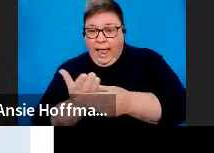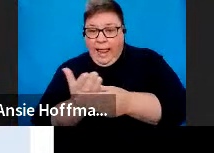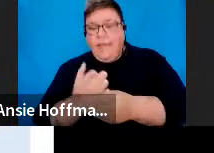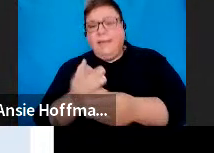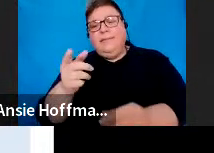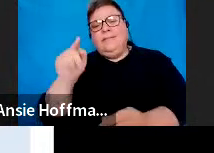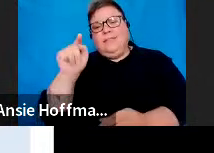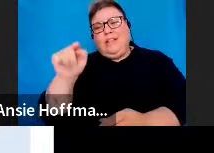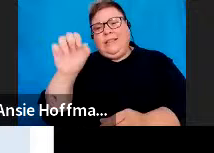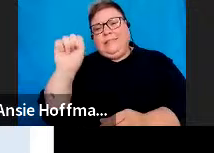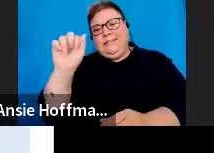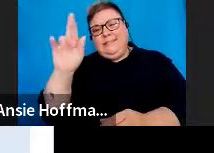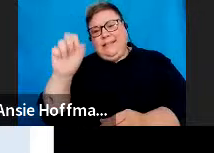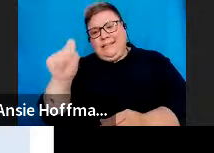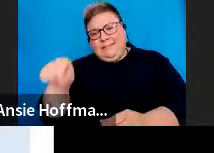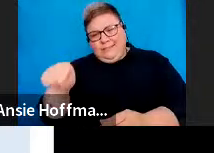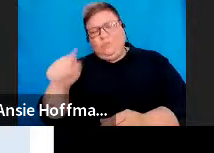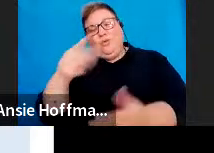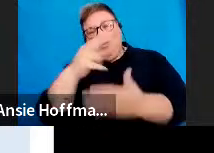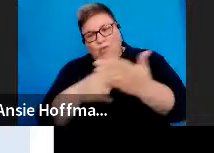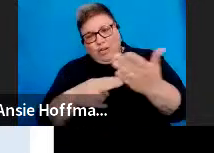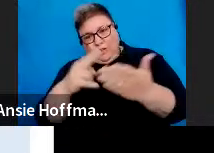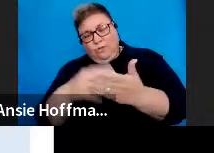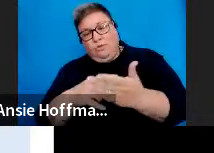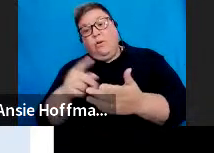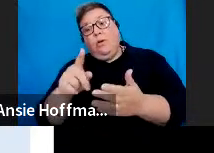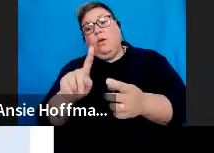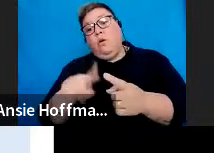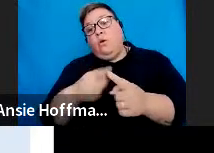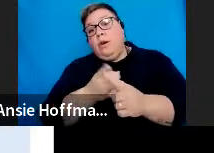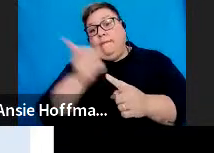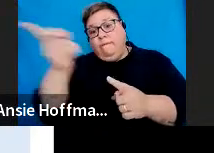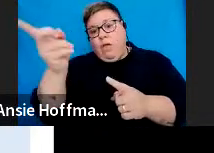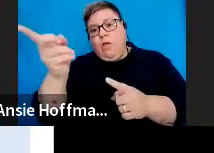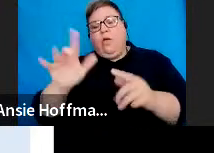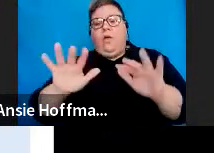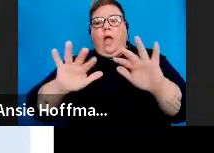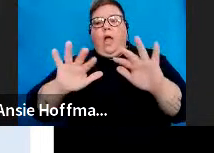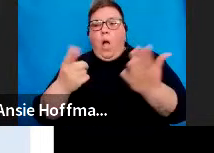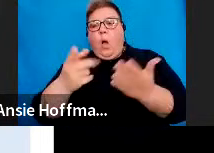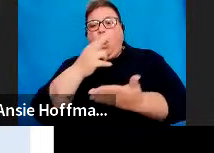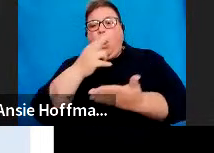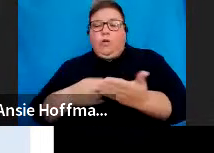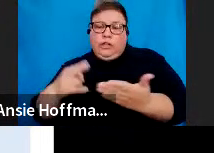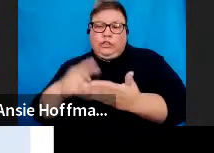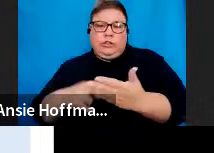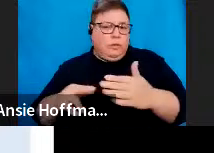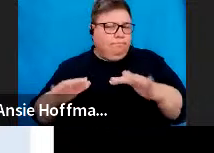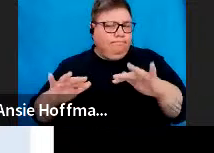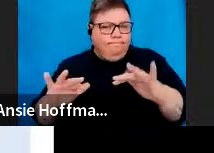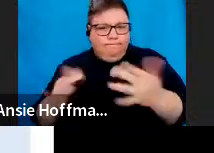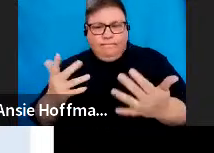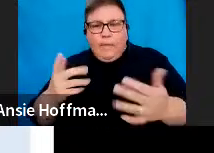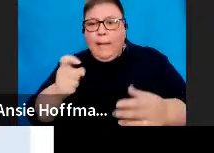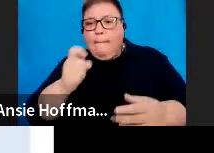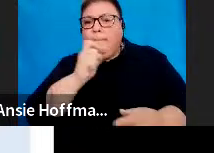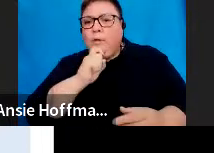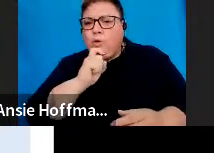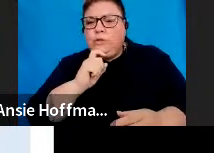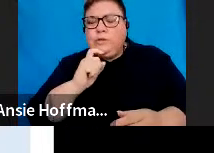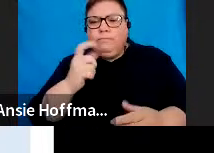.za to register and refer to the guide, how to register for e-filing and manage your user profile.